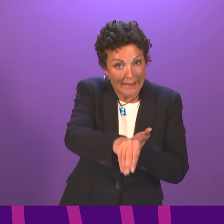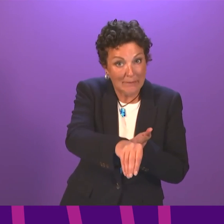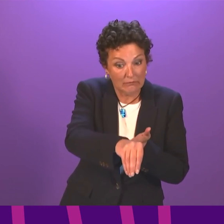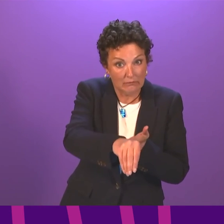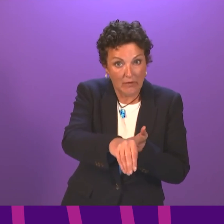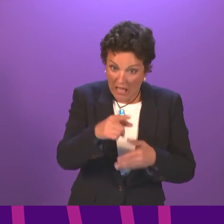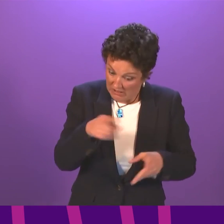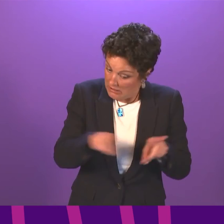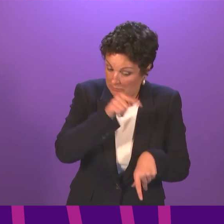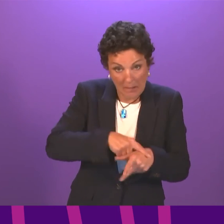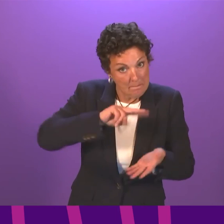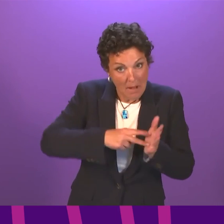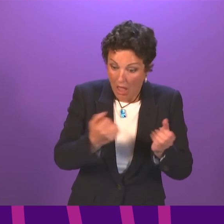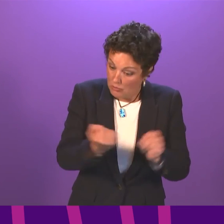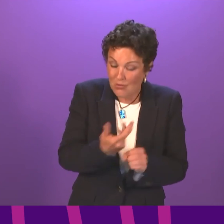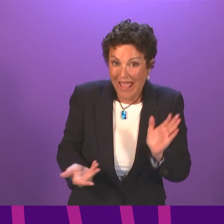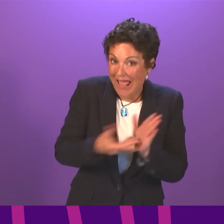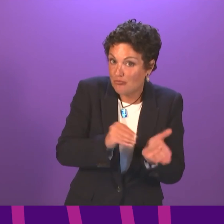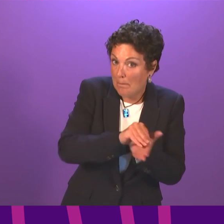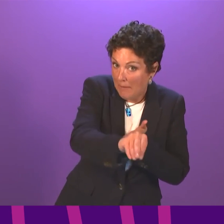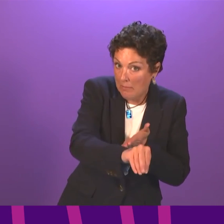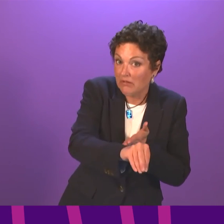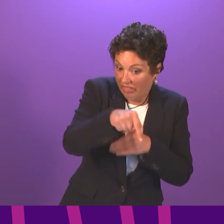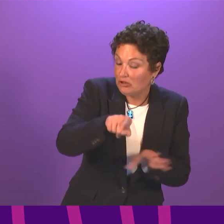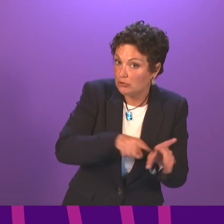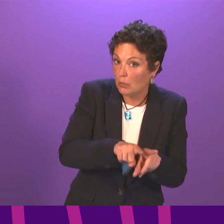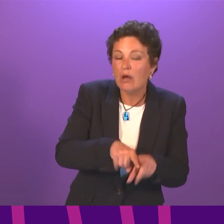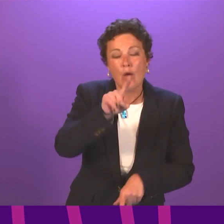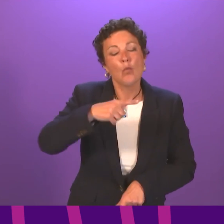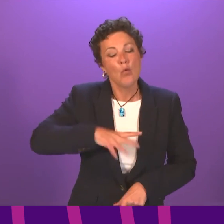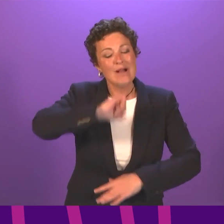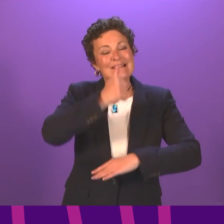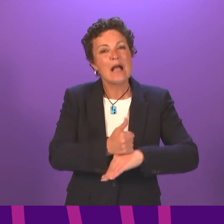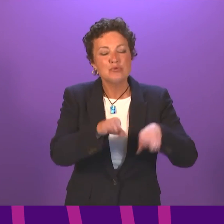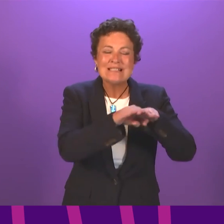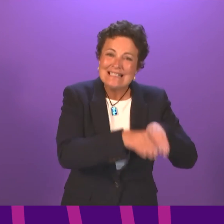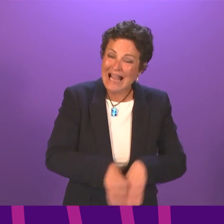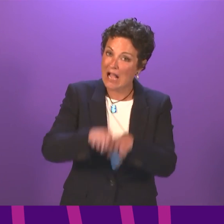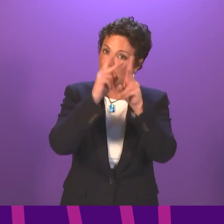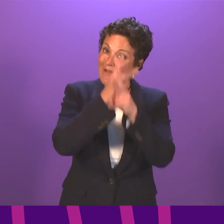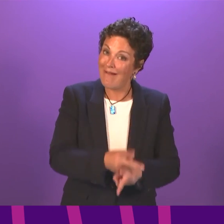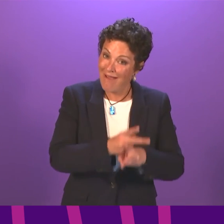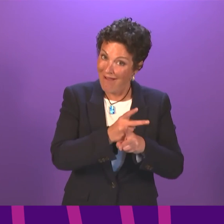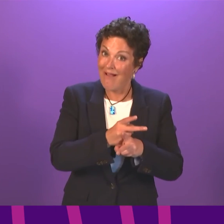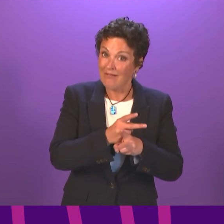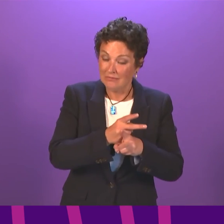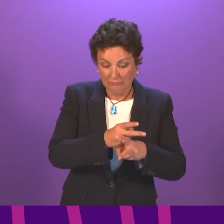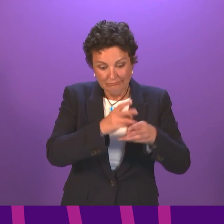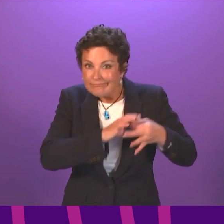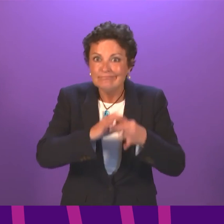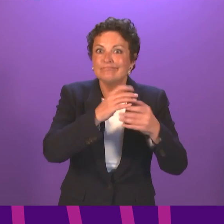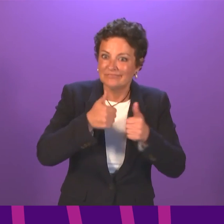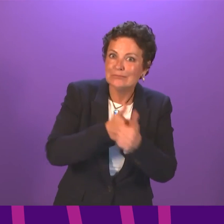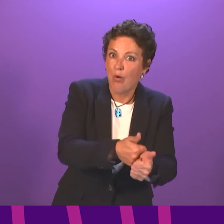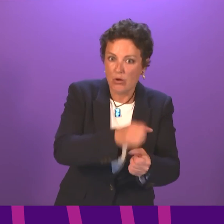do the same this year. Establishing a national care service to ensure that the social care system consistently delivers high quality support for carers